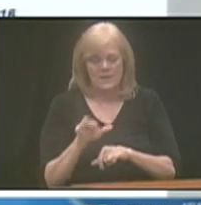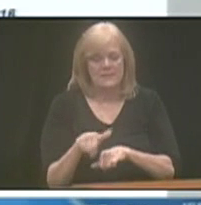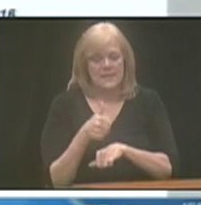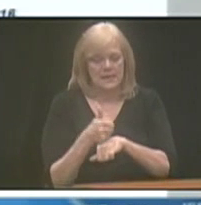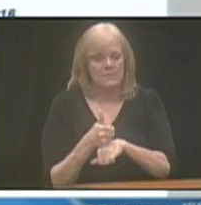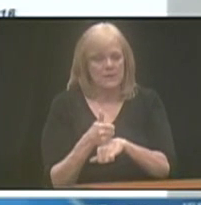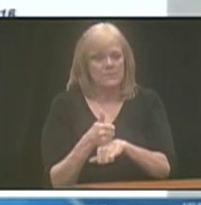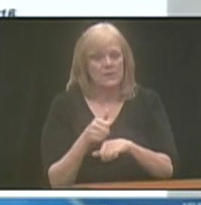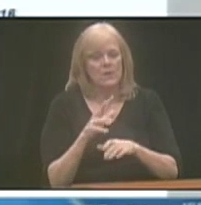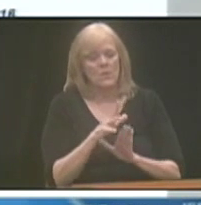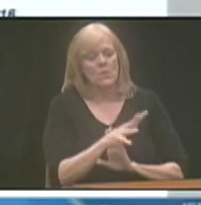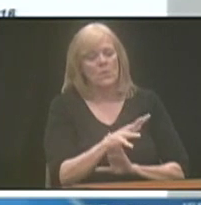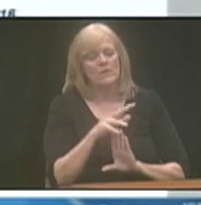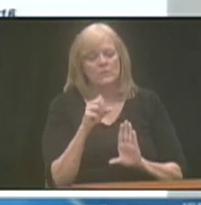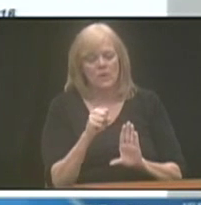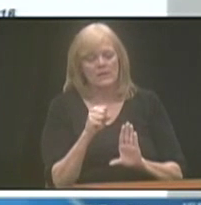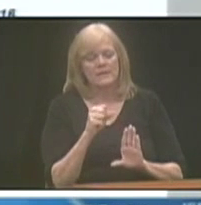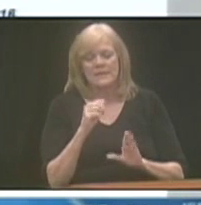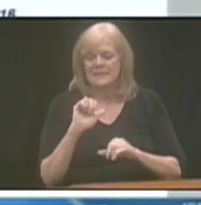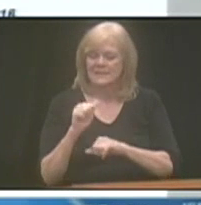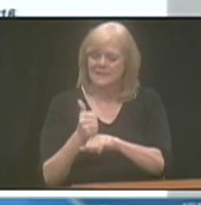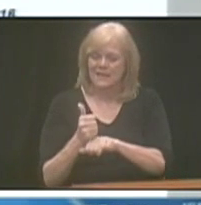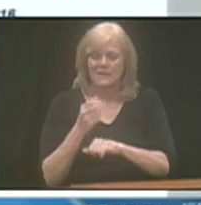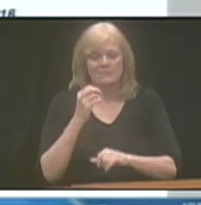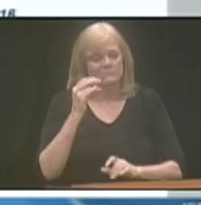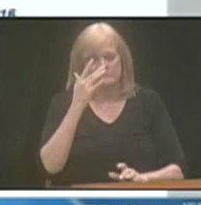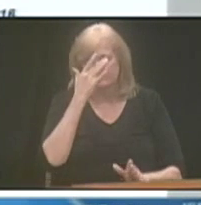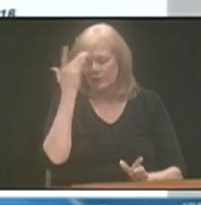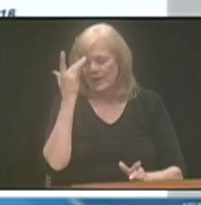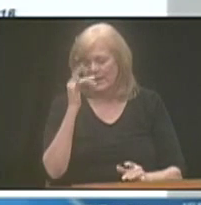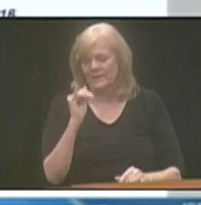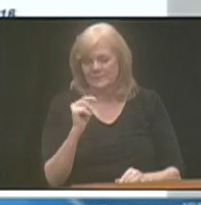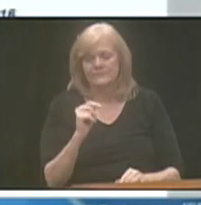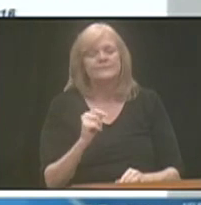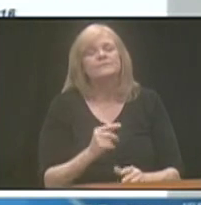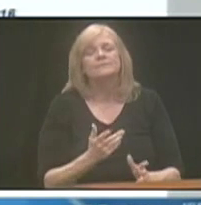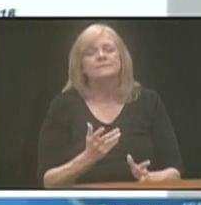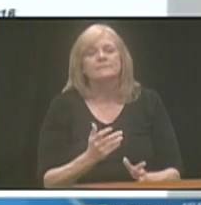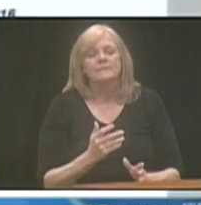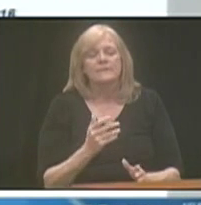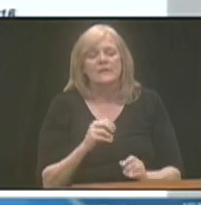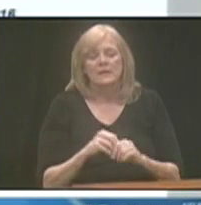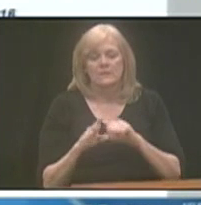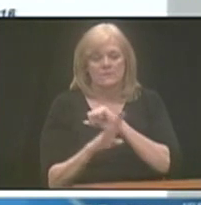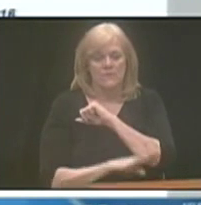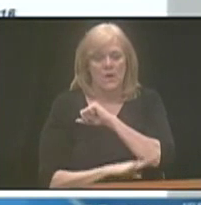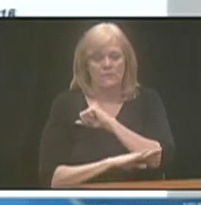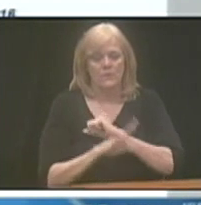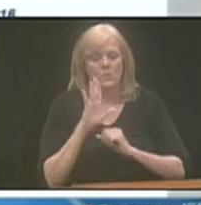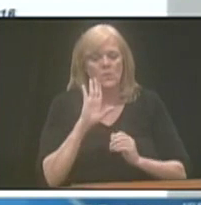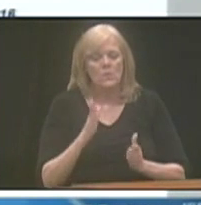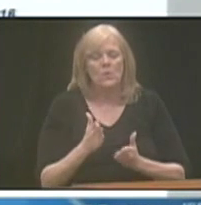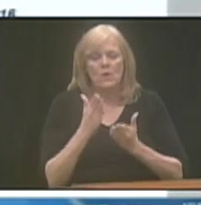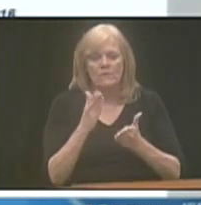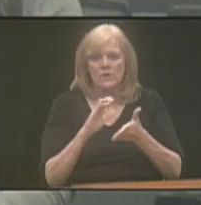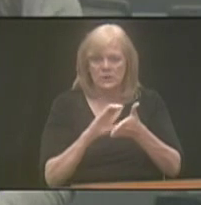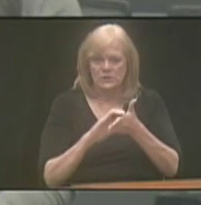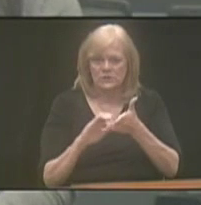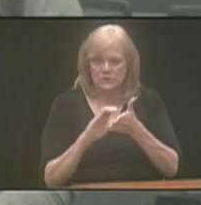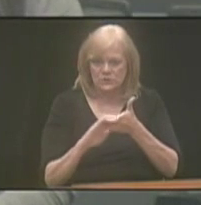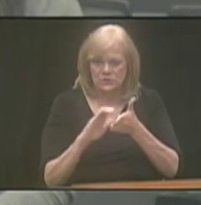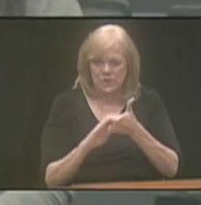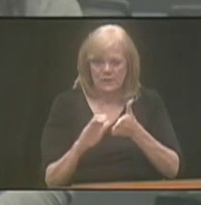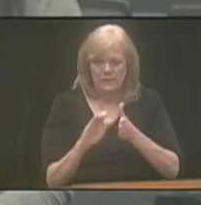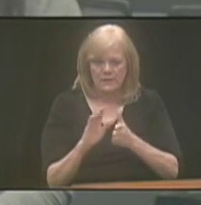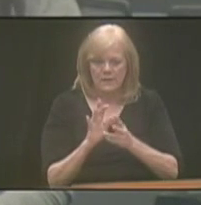set up a systematic withdrawal, kind of a set it and forget it type scenario. And then in the fall, we will offer a checking option